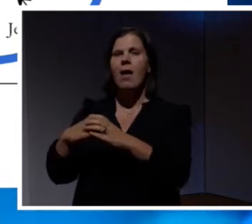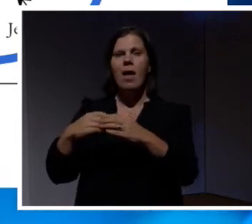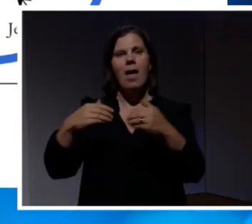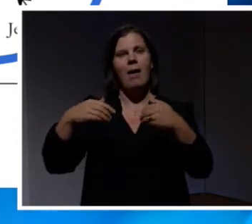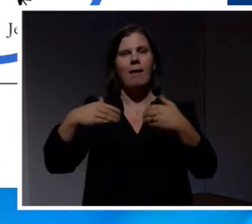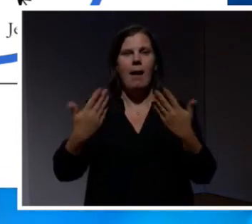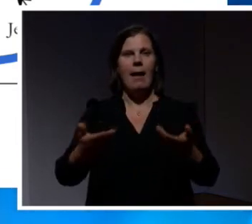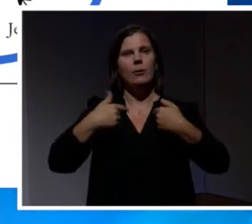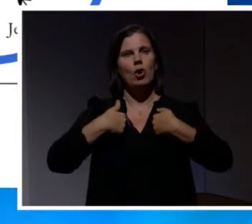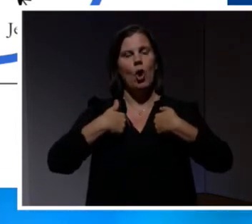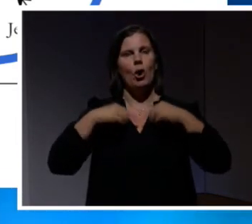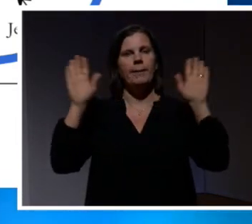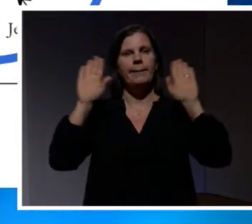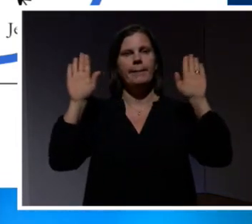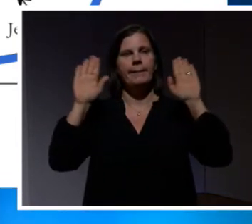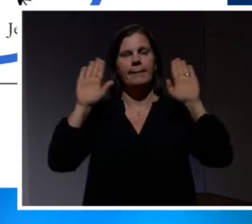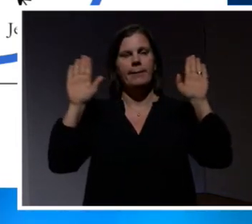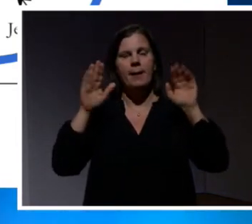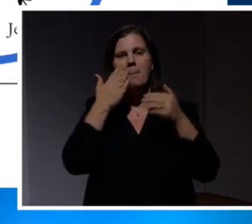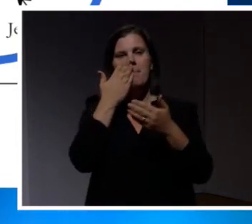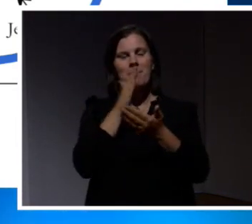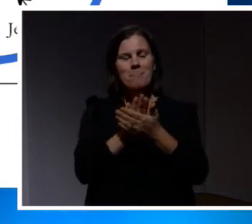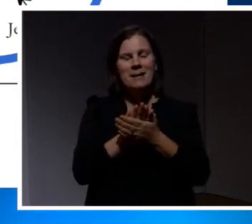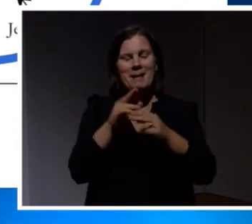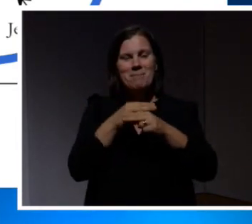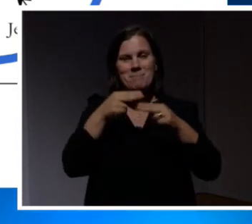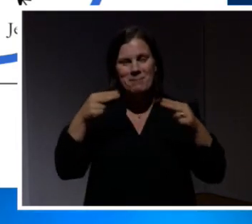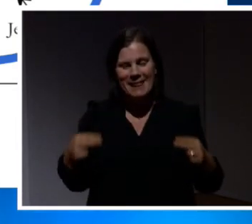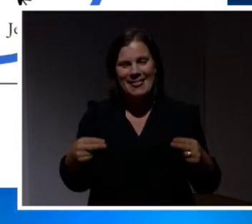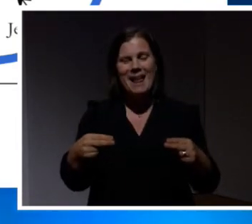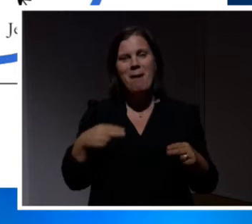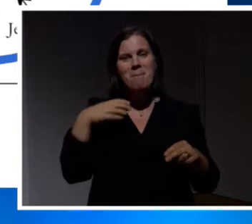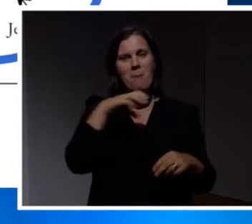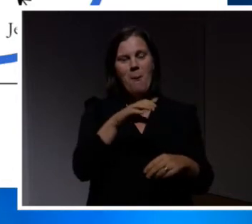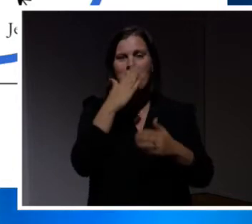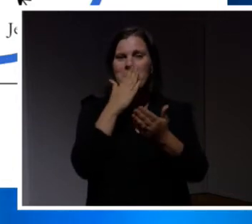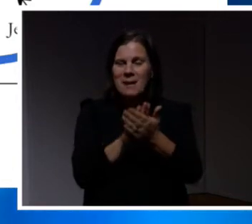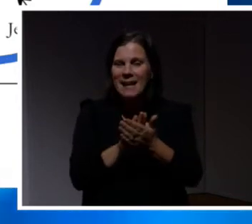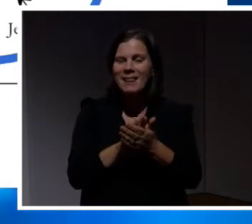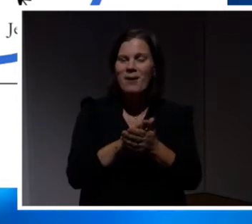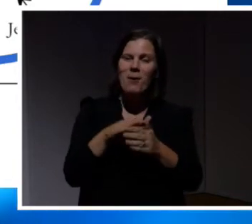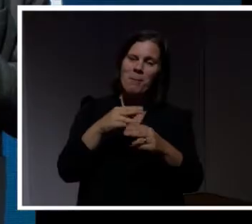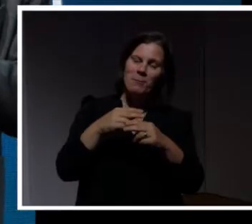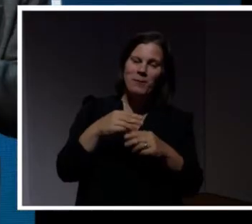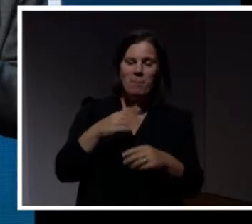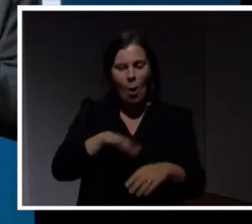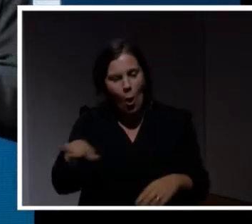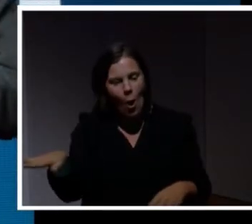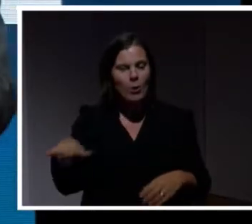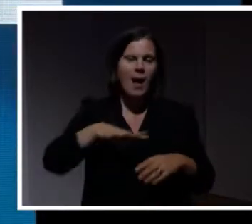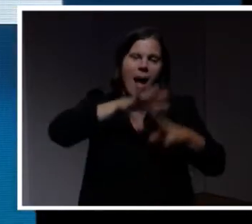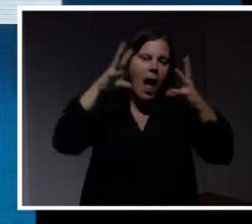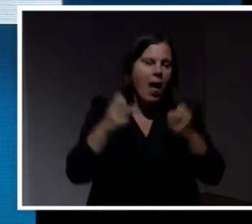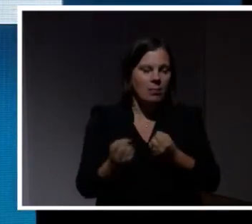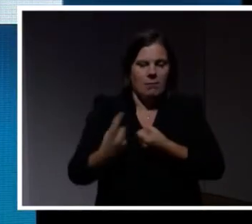people. These are the ones who post pictures of their dinner, pictures of their children everywhere they've ever been on holiday, everything